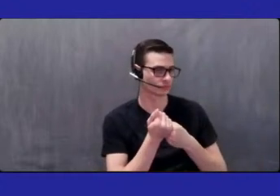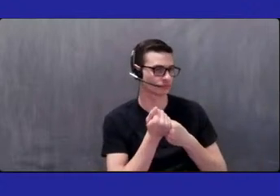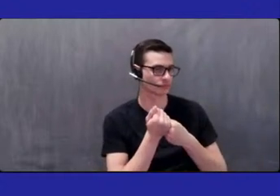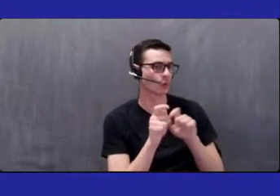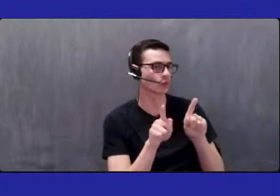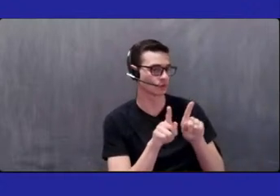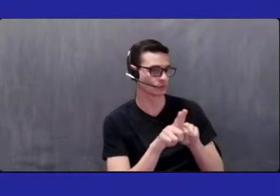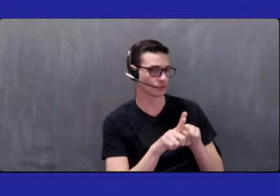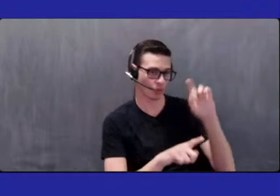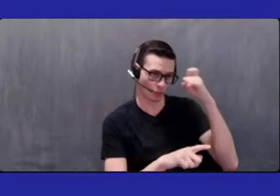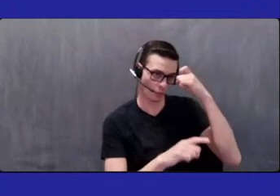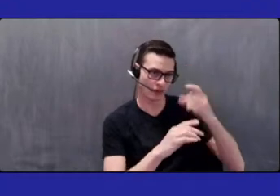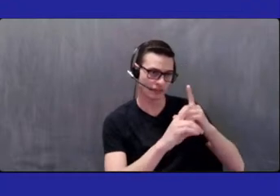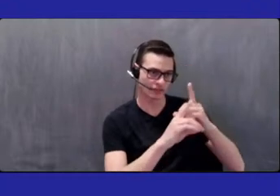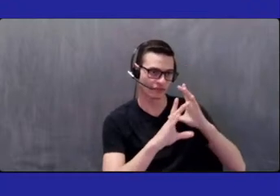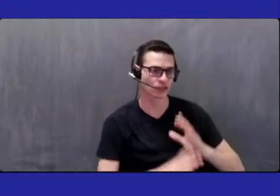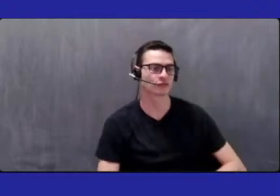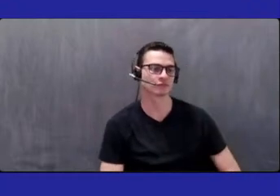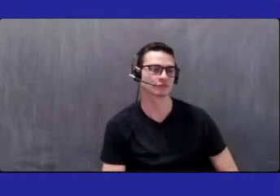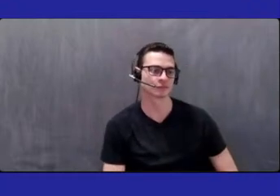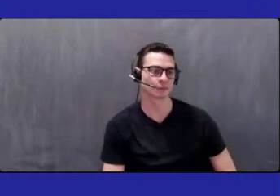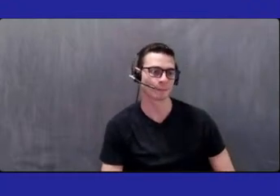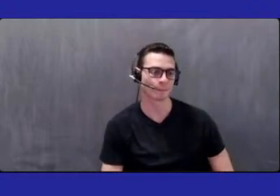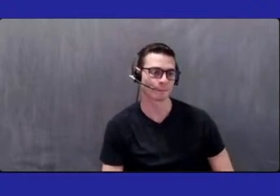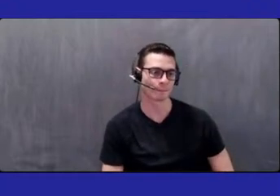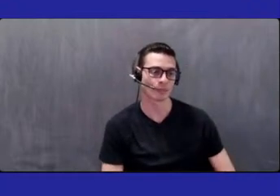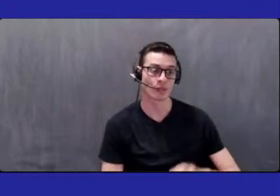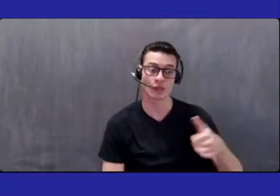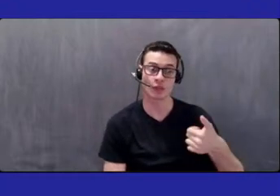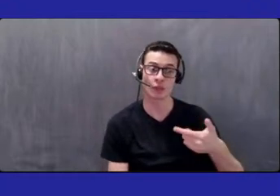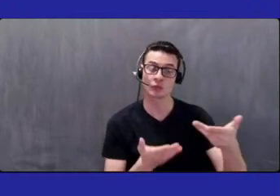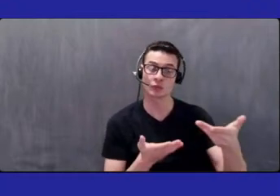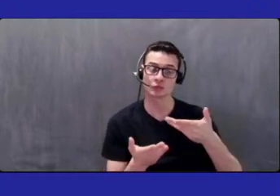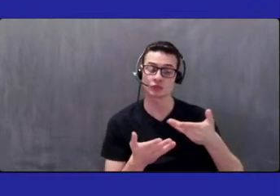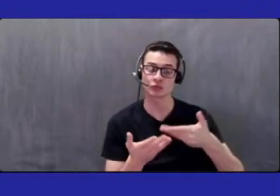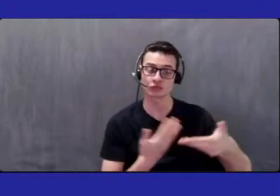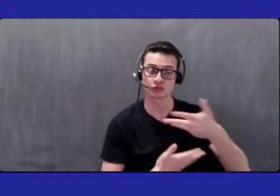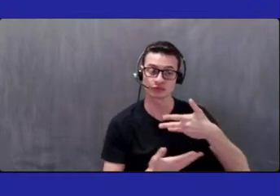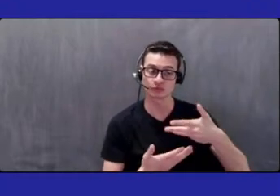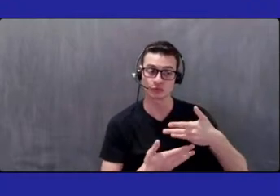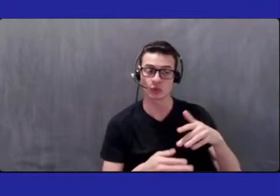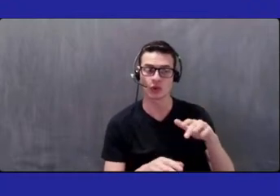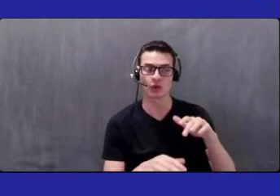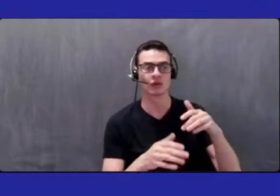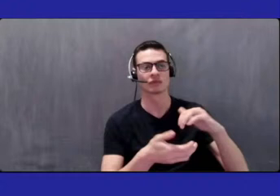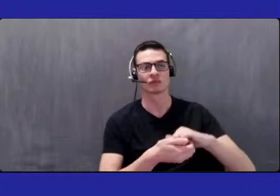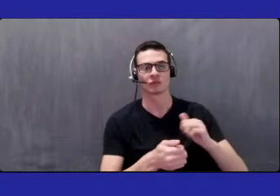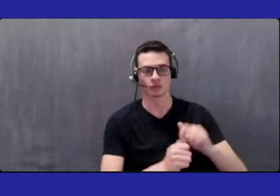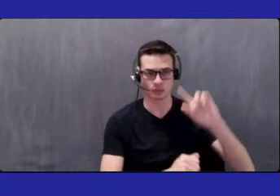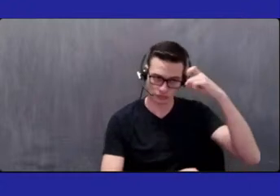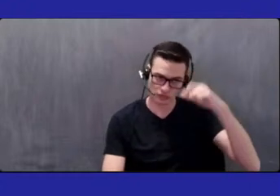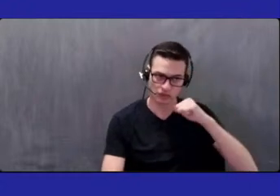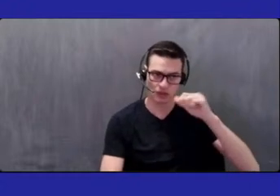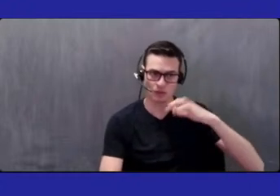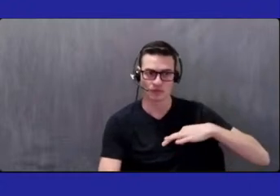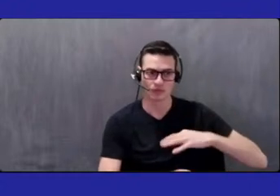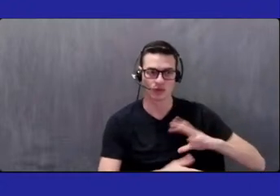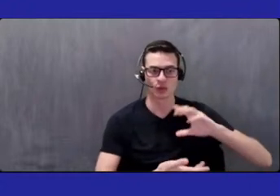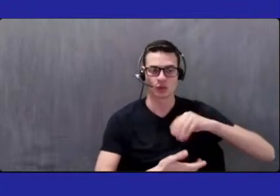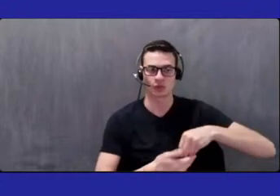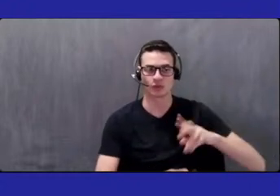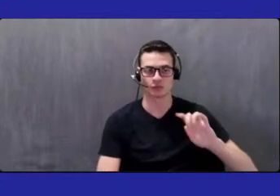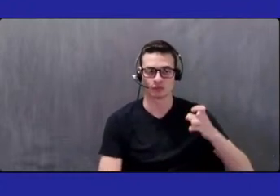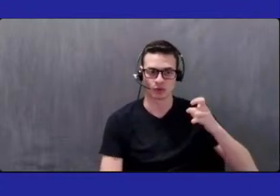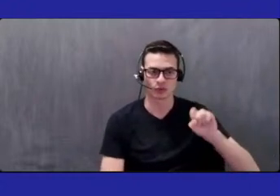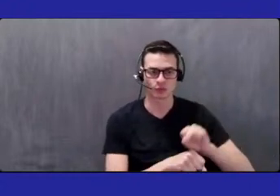Defenders. Access to other social services. are working with Bronx nonprofits, including Bronx Works, Bridge